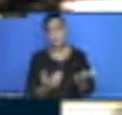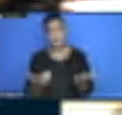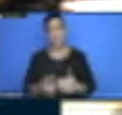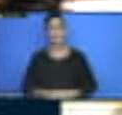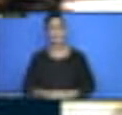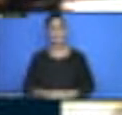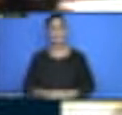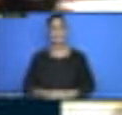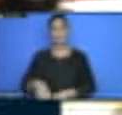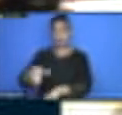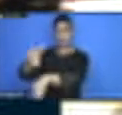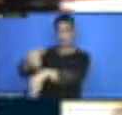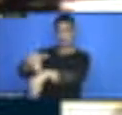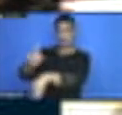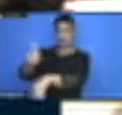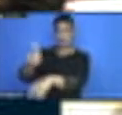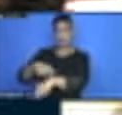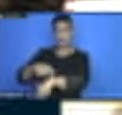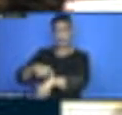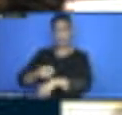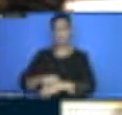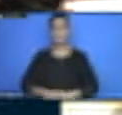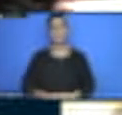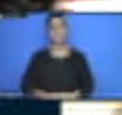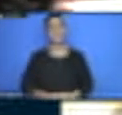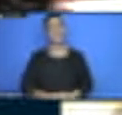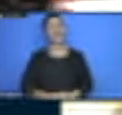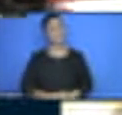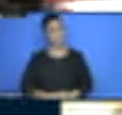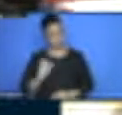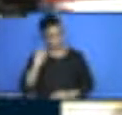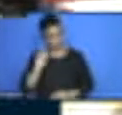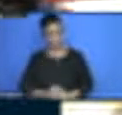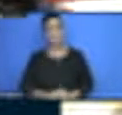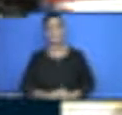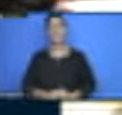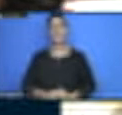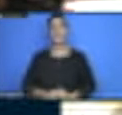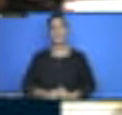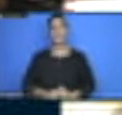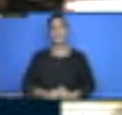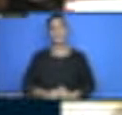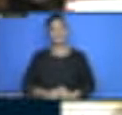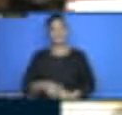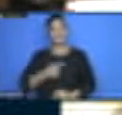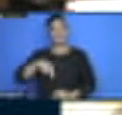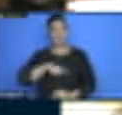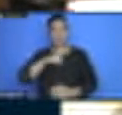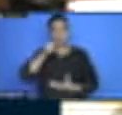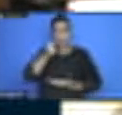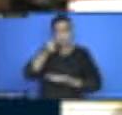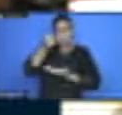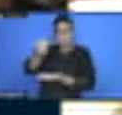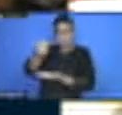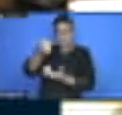conclude... Okay. Thank you, Madam Speaker. If we are to invest in sustainable development goals by